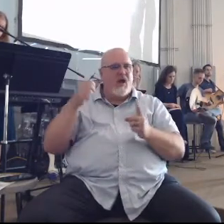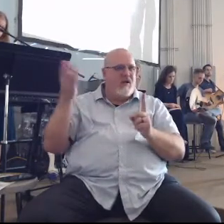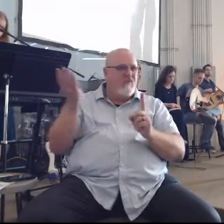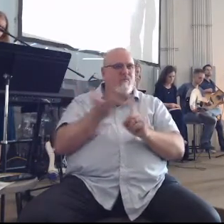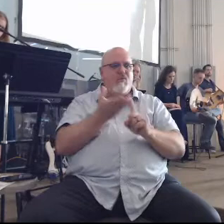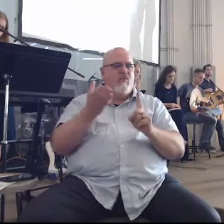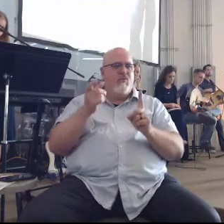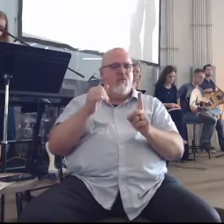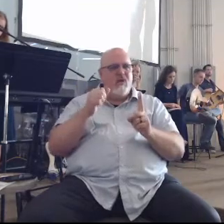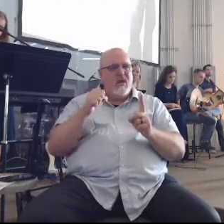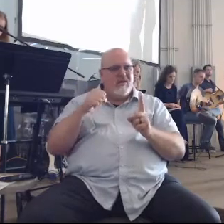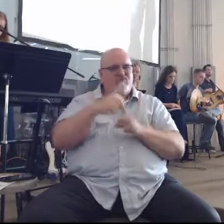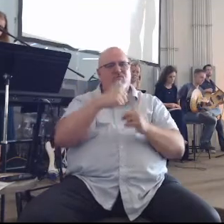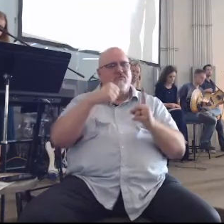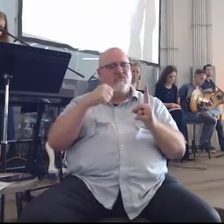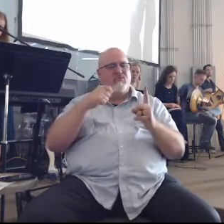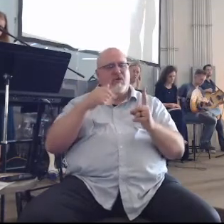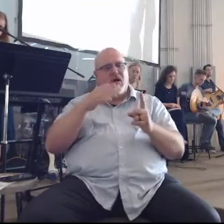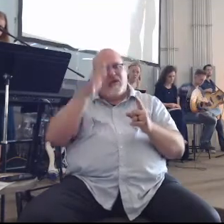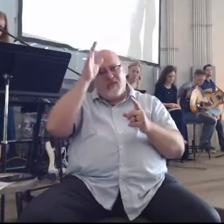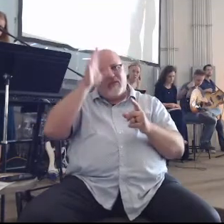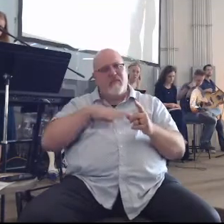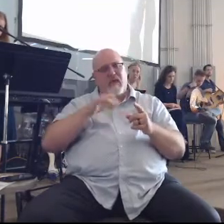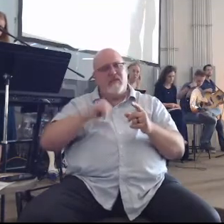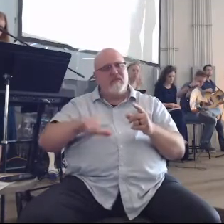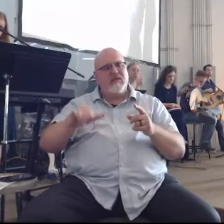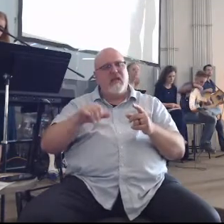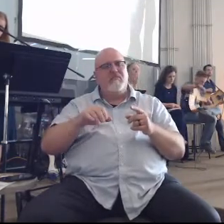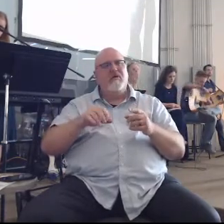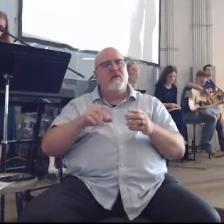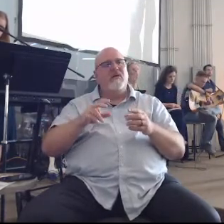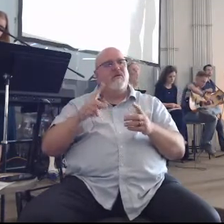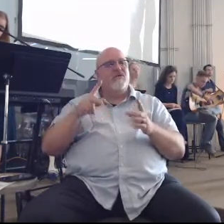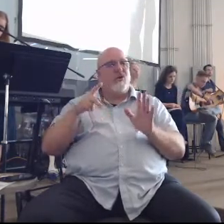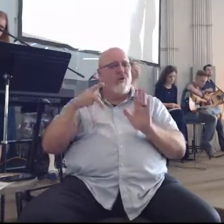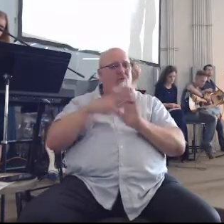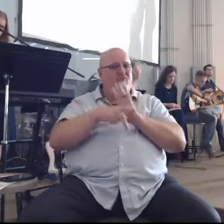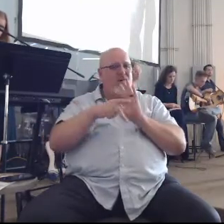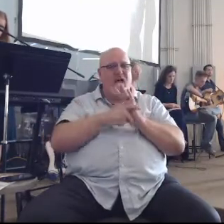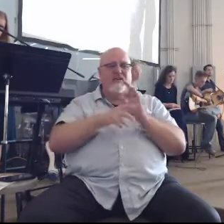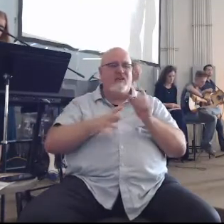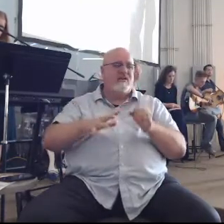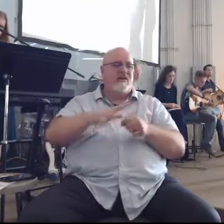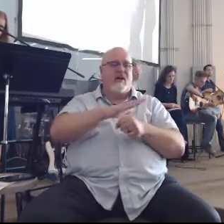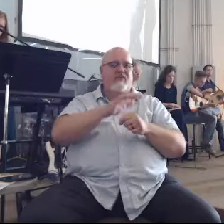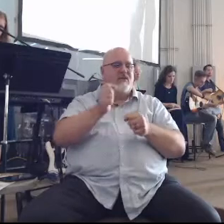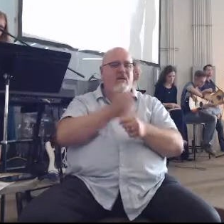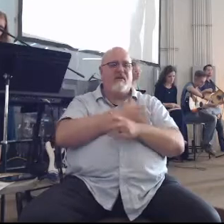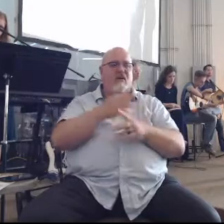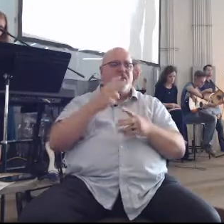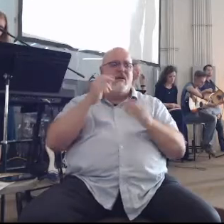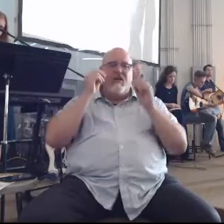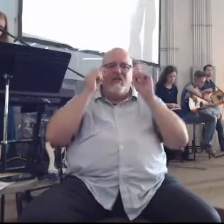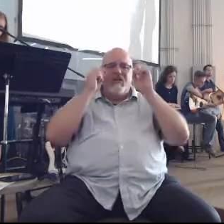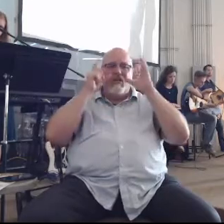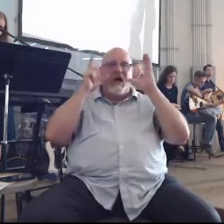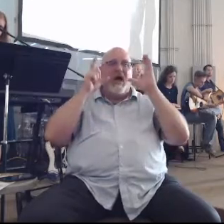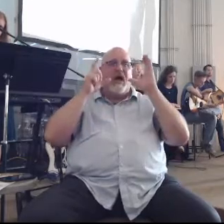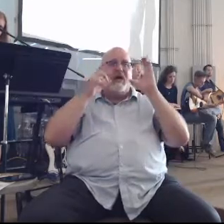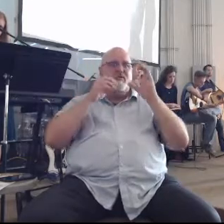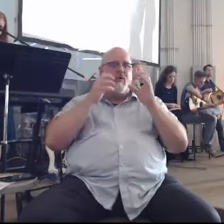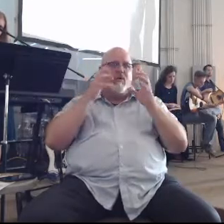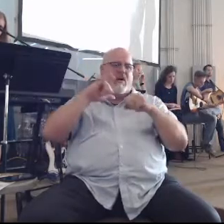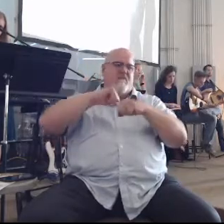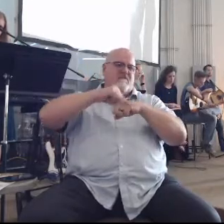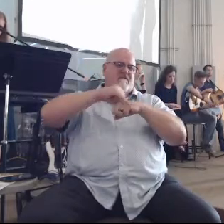the rest of mankind therefore pride is their necklace violence covers them as a garment their eyes swell out through fatness their